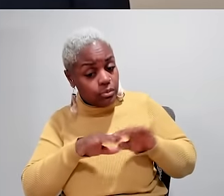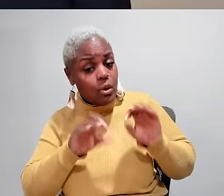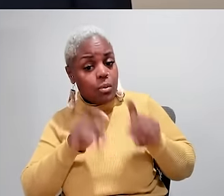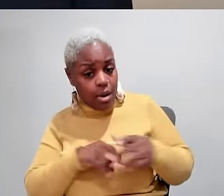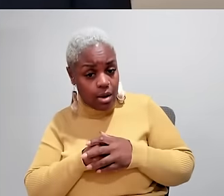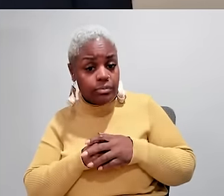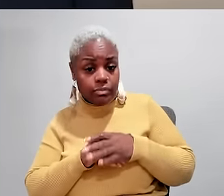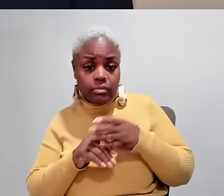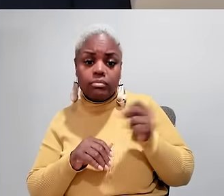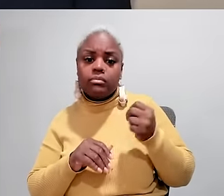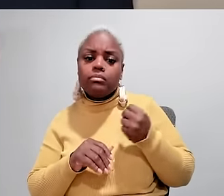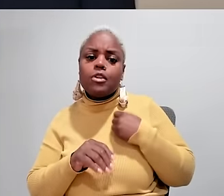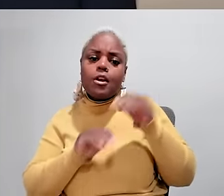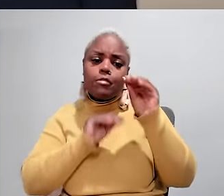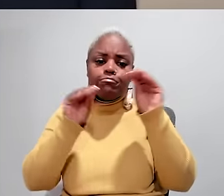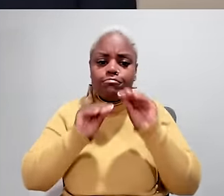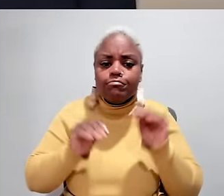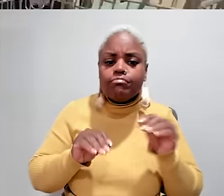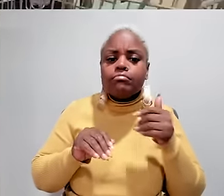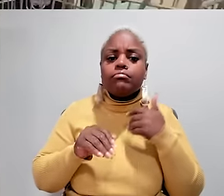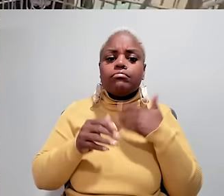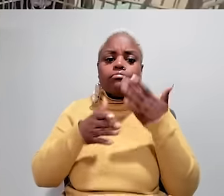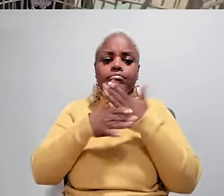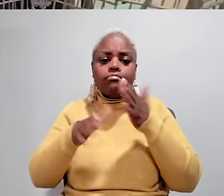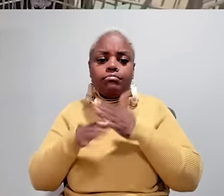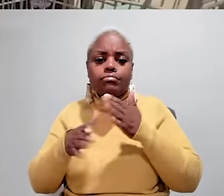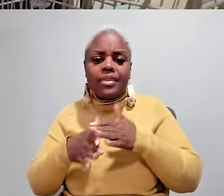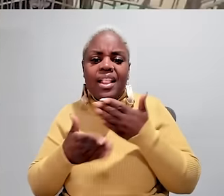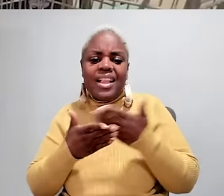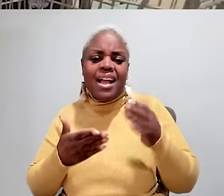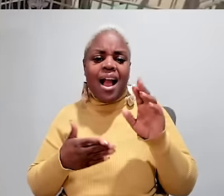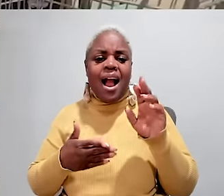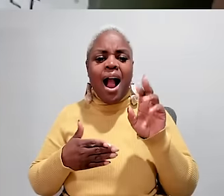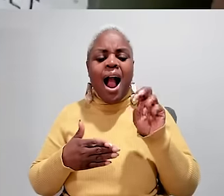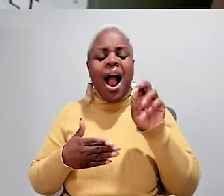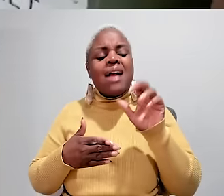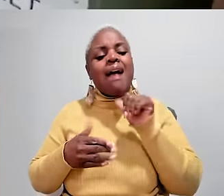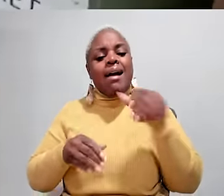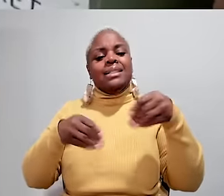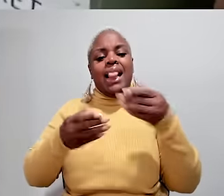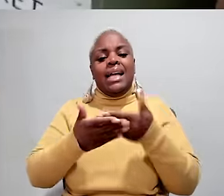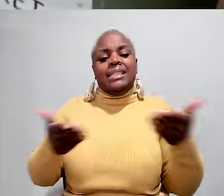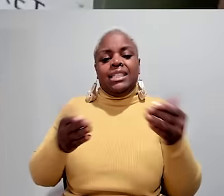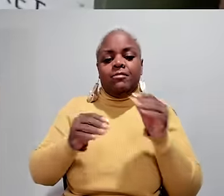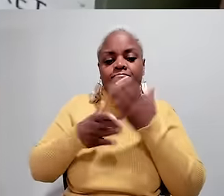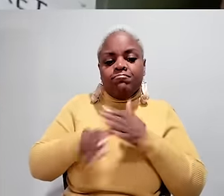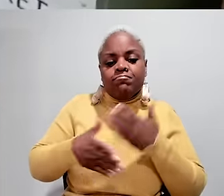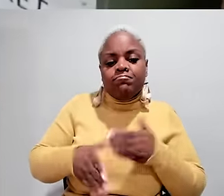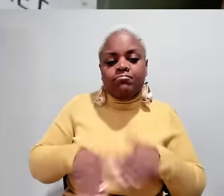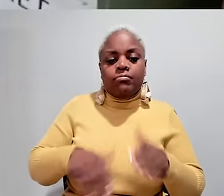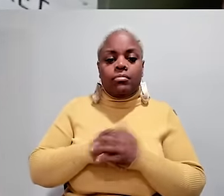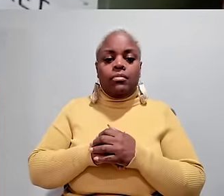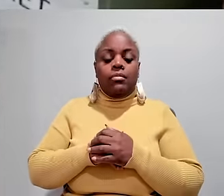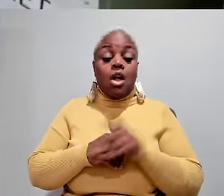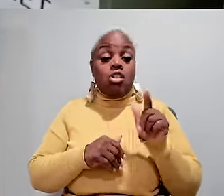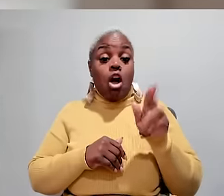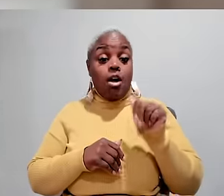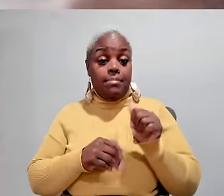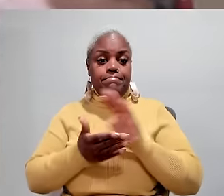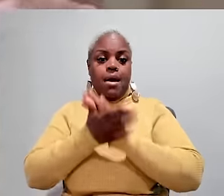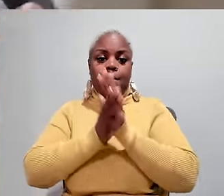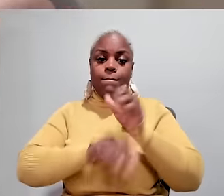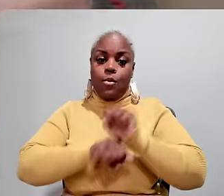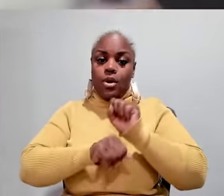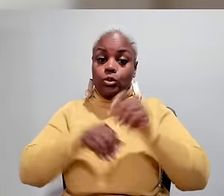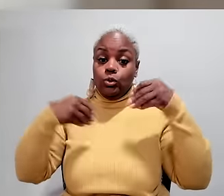putting them out on the shelves. Putting them on the shelves? JARED And I sort the items, and I call unsellable items. JARED COLEING,